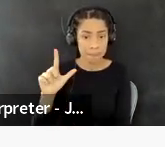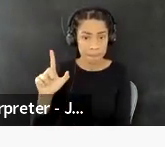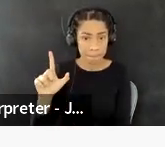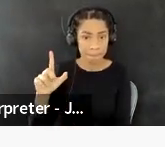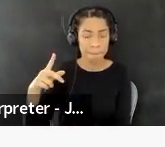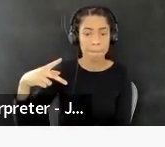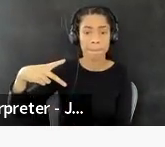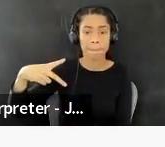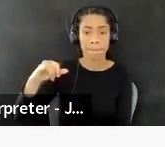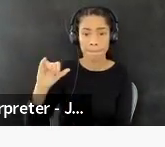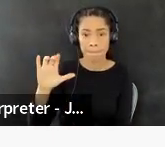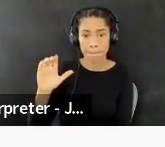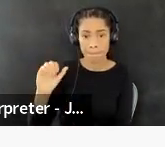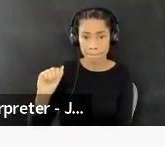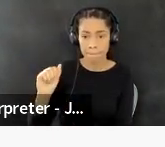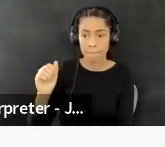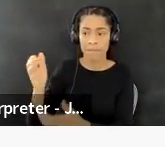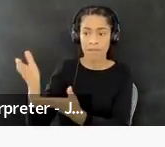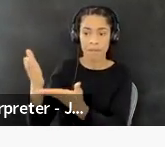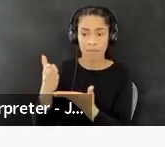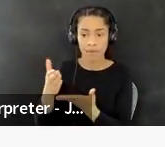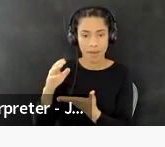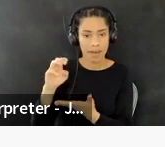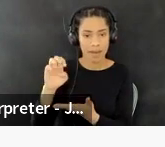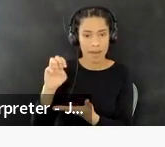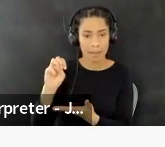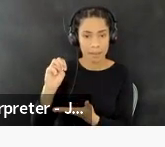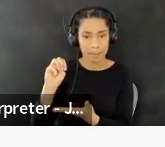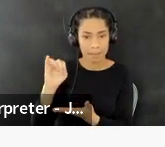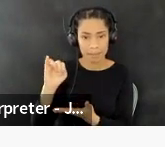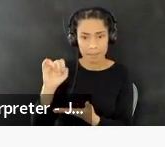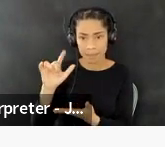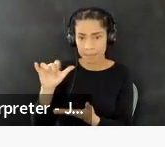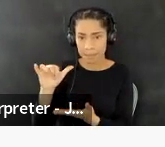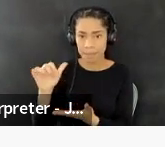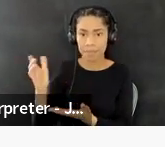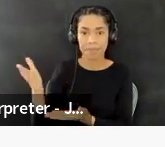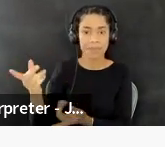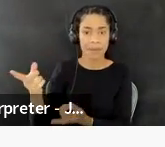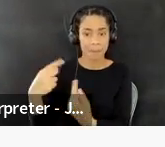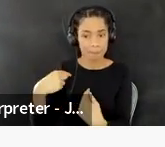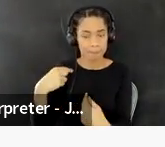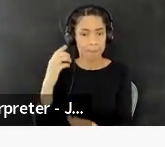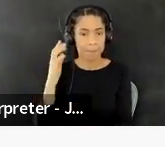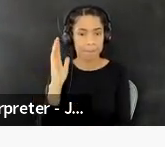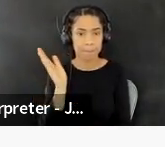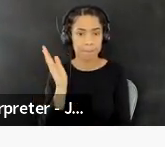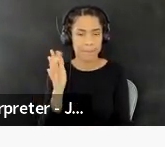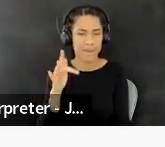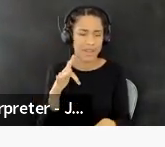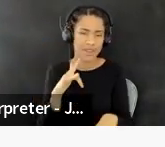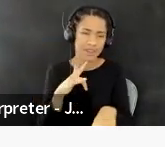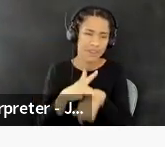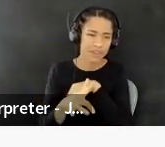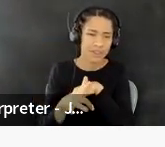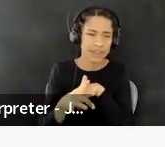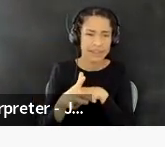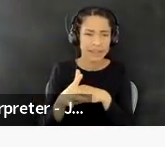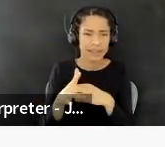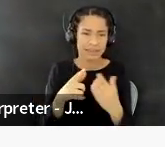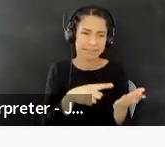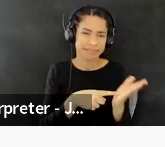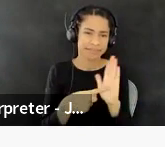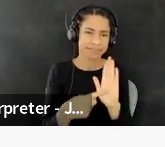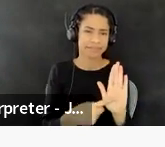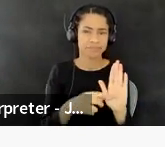PICA brought Emily to present, um, an early, um, iteration of her project being